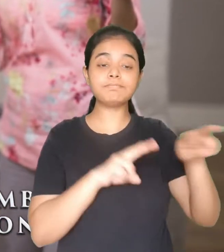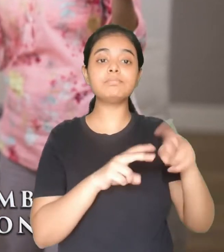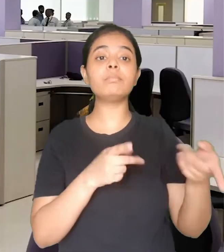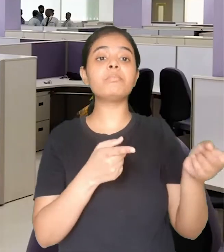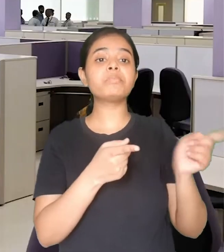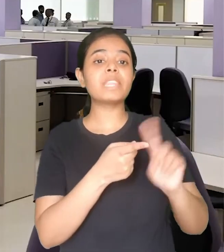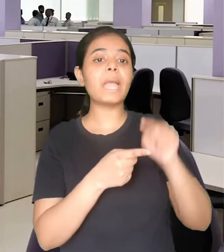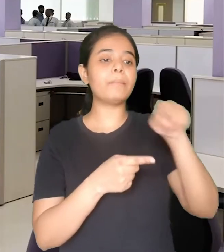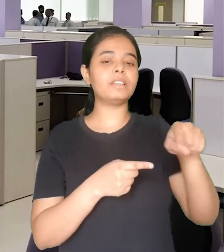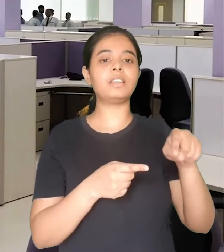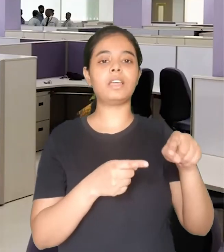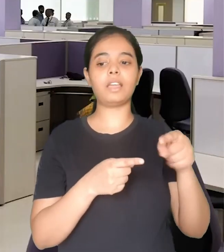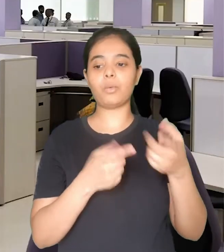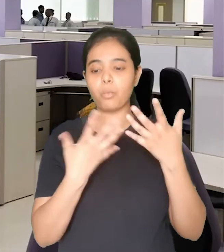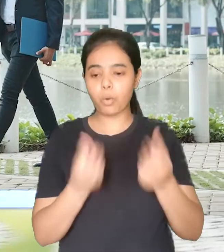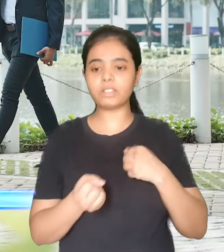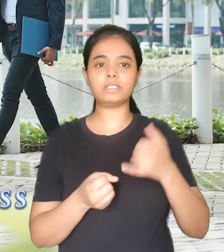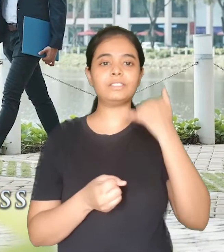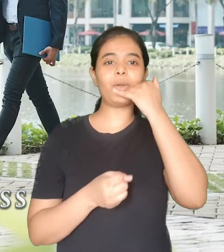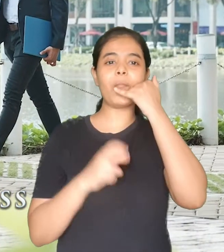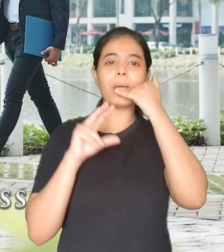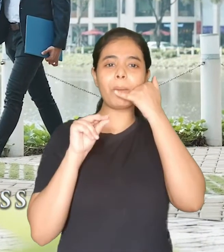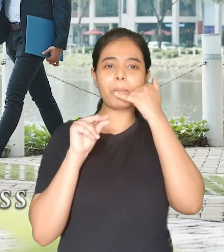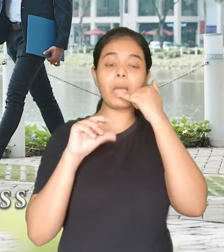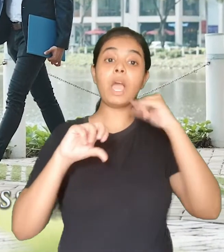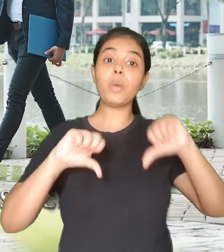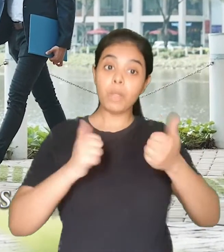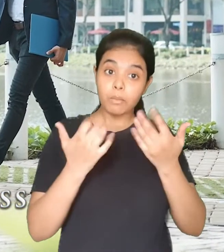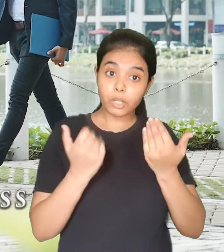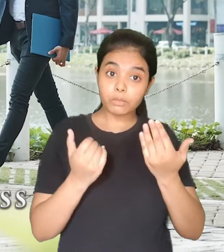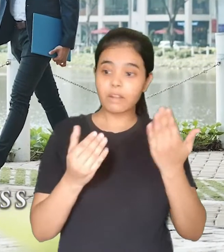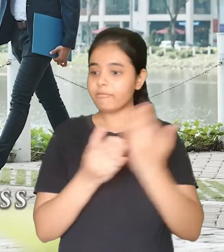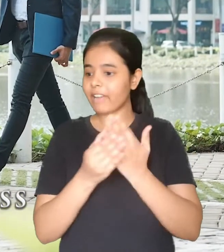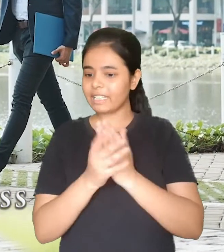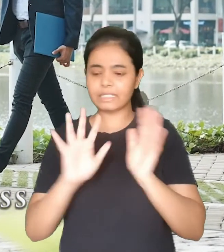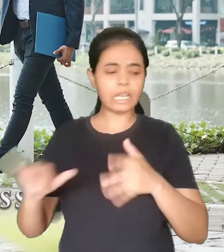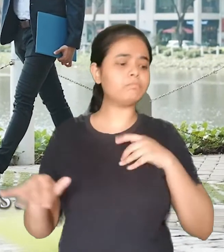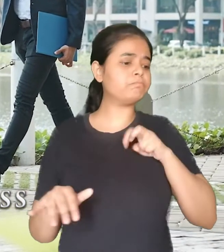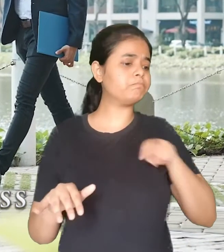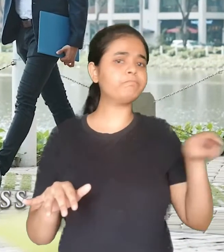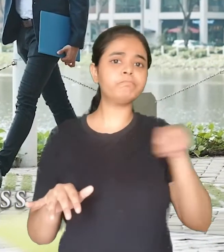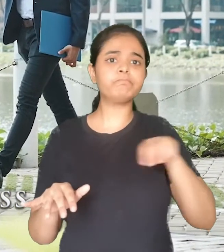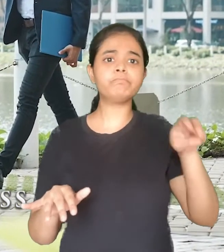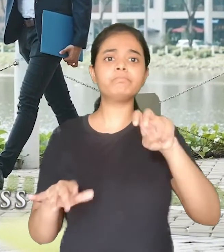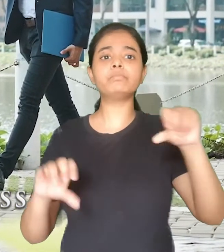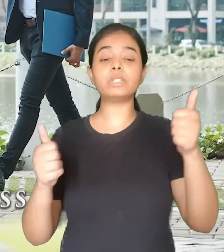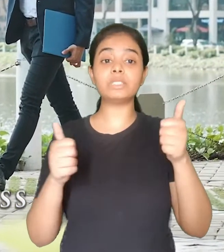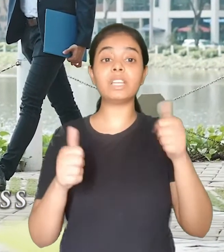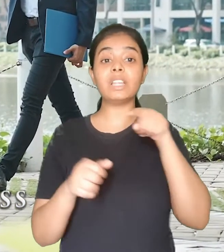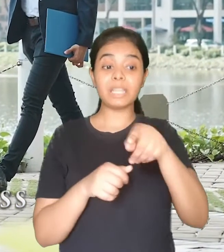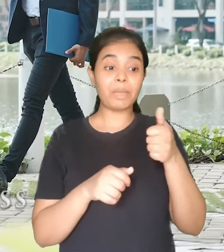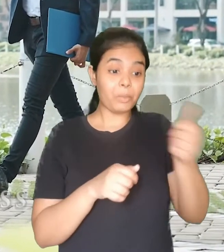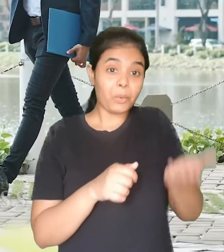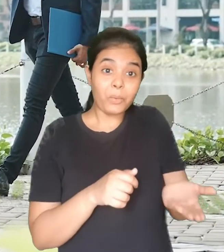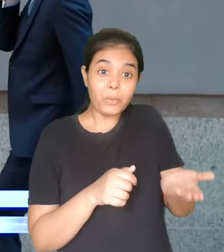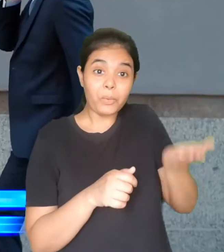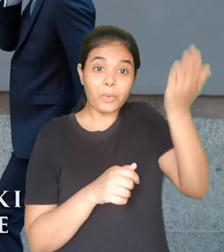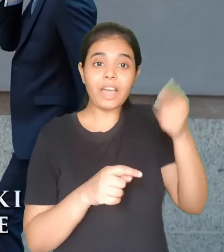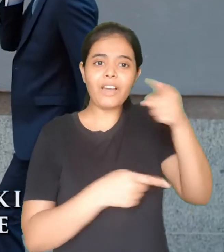lessons at work. Work during business calls when you don't need to refer to important documents.